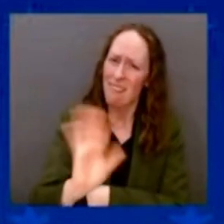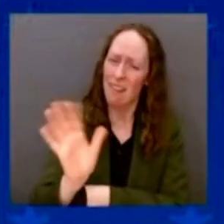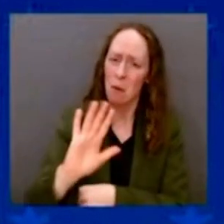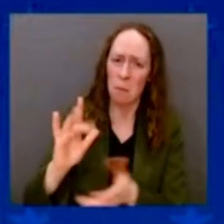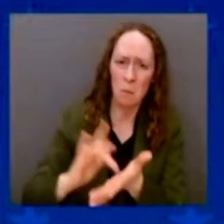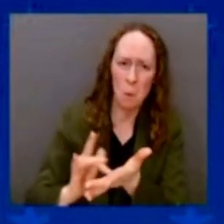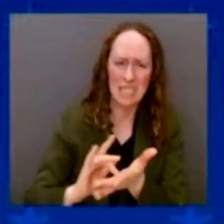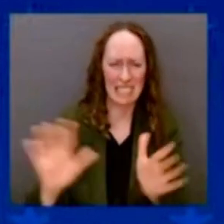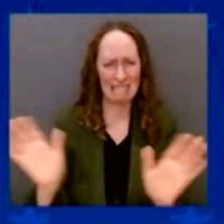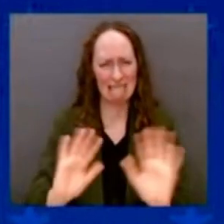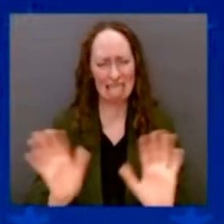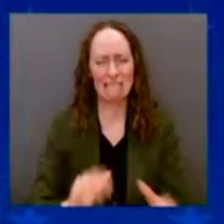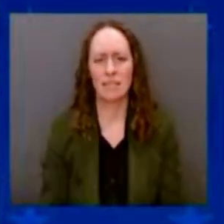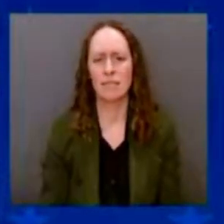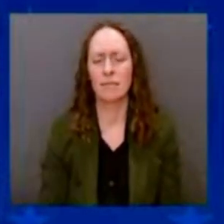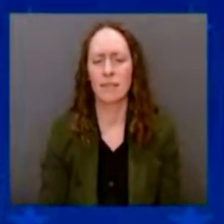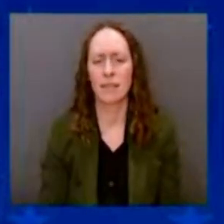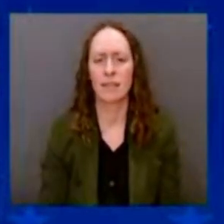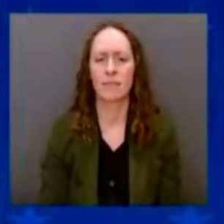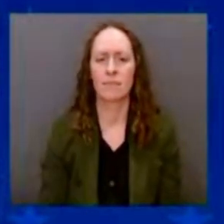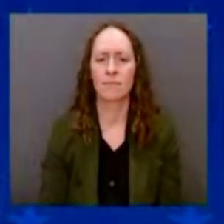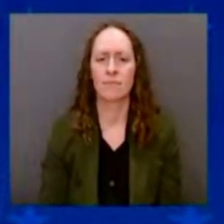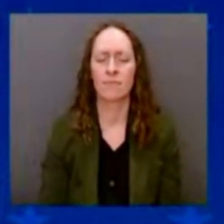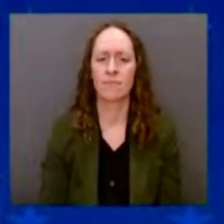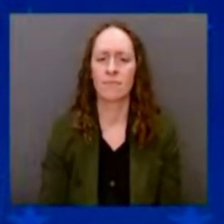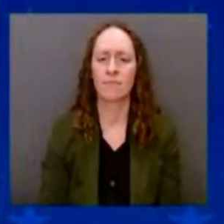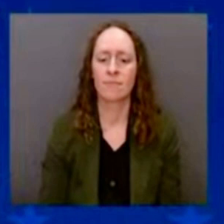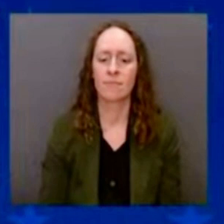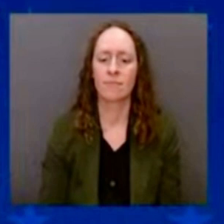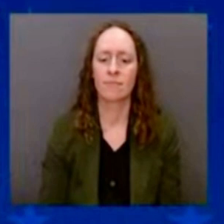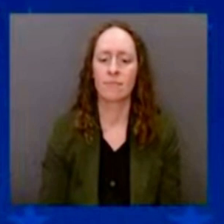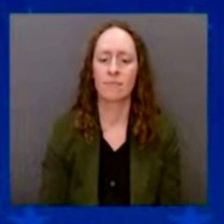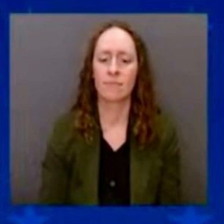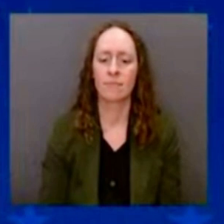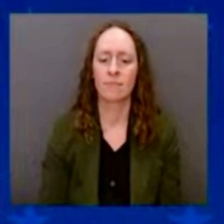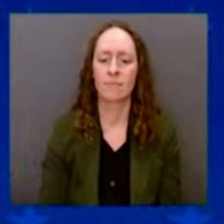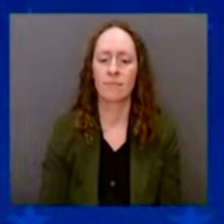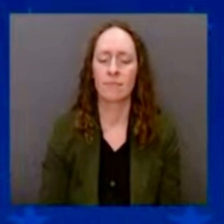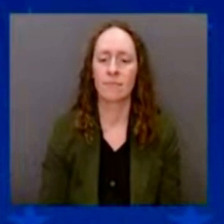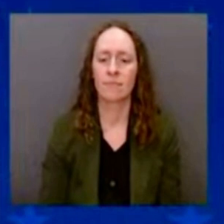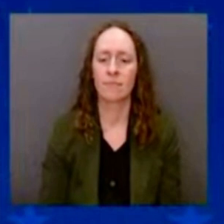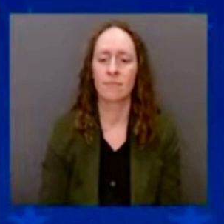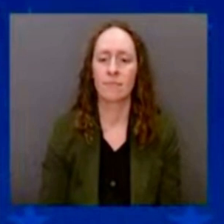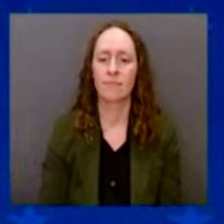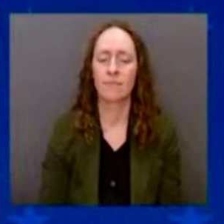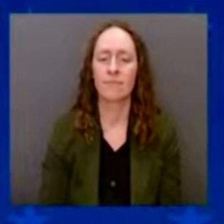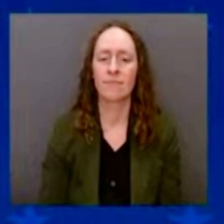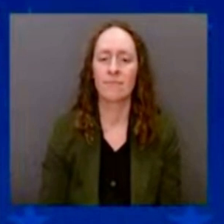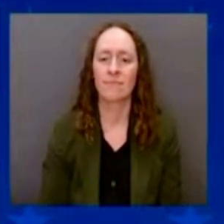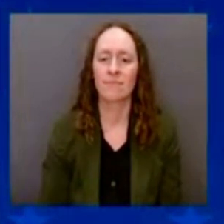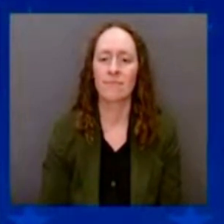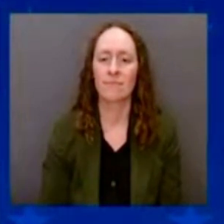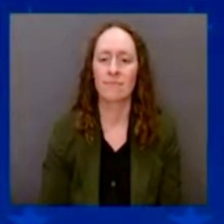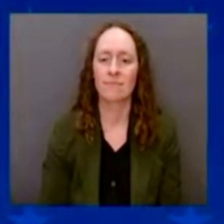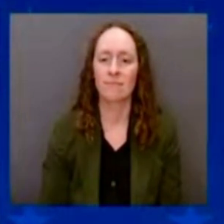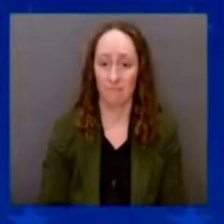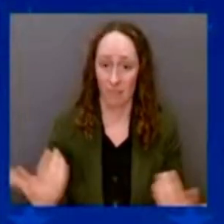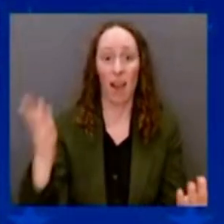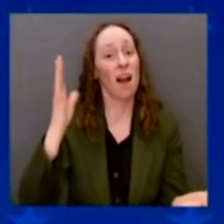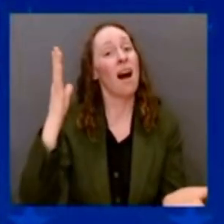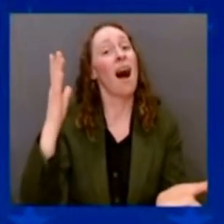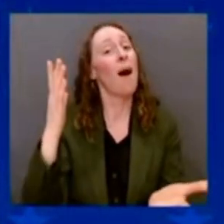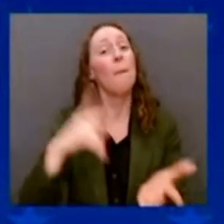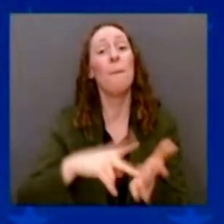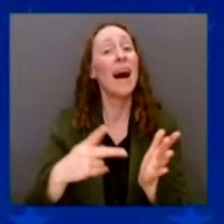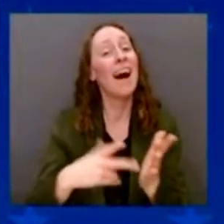— — that's going to create thousands and thousands of jobs. We're delivering high-speed Internet to every